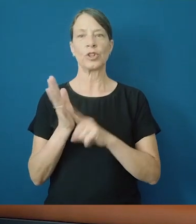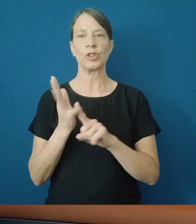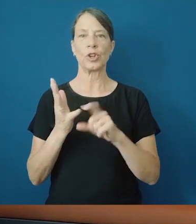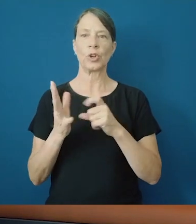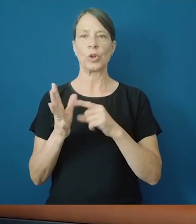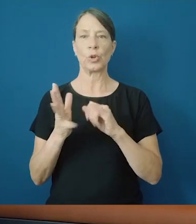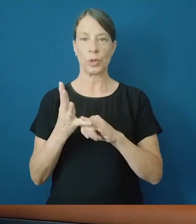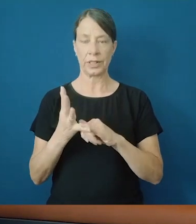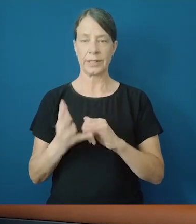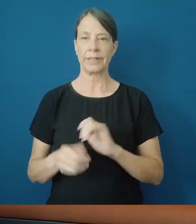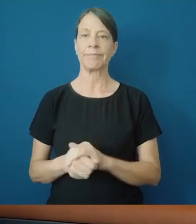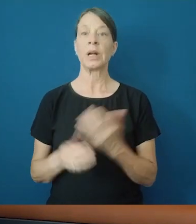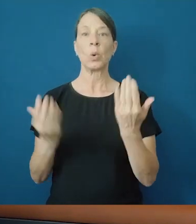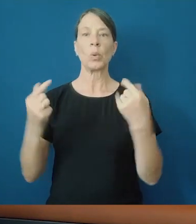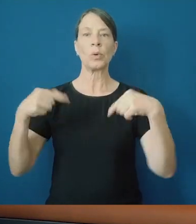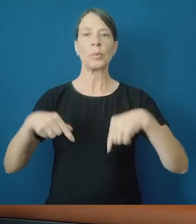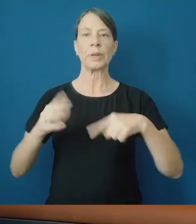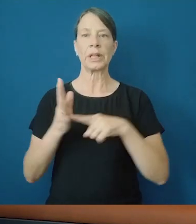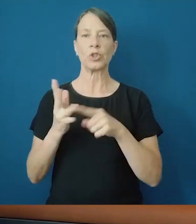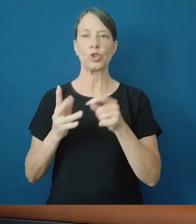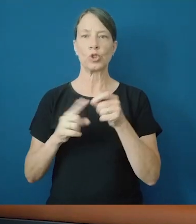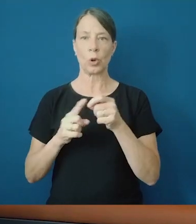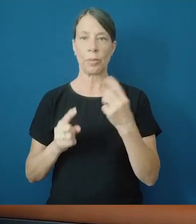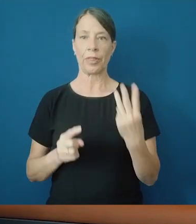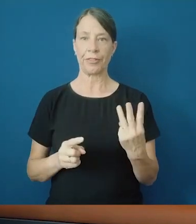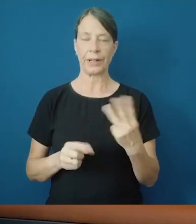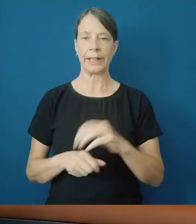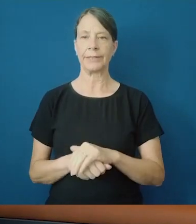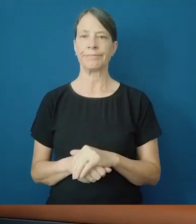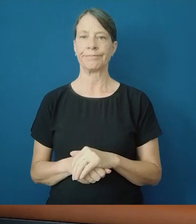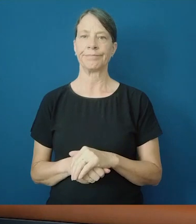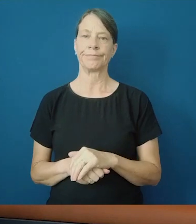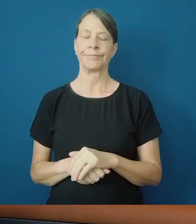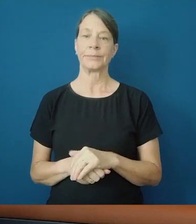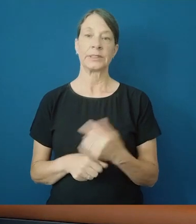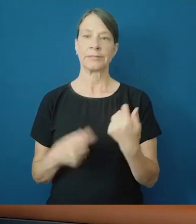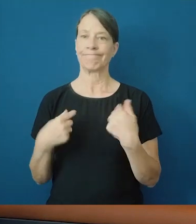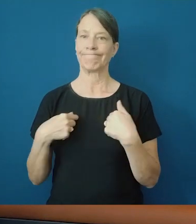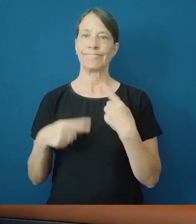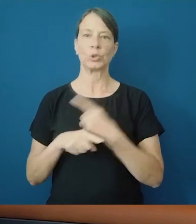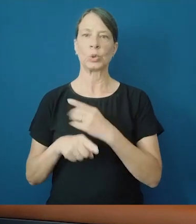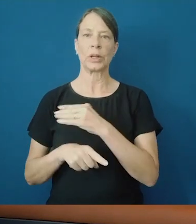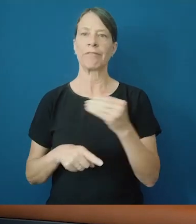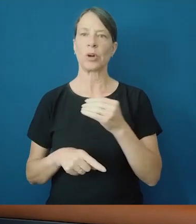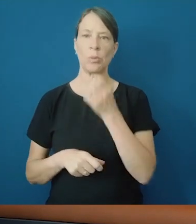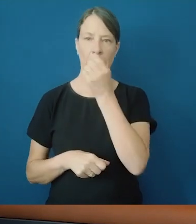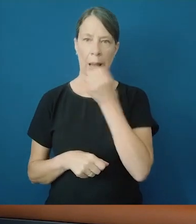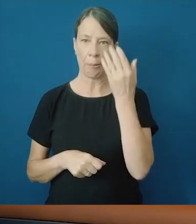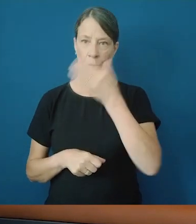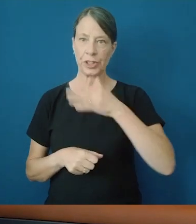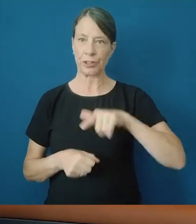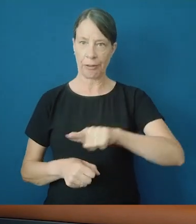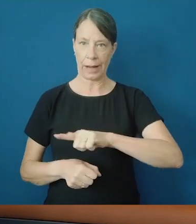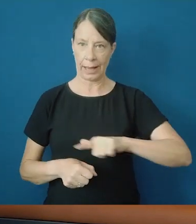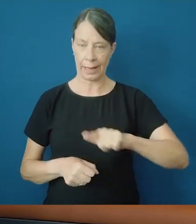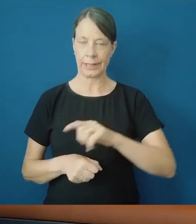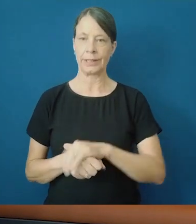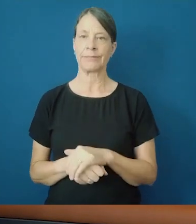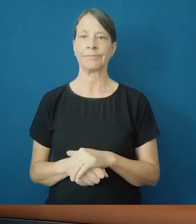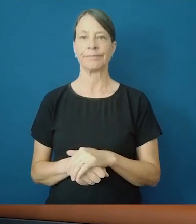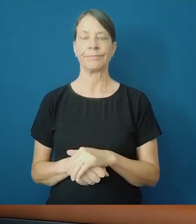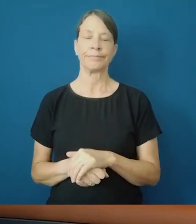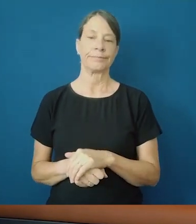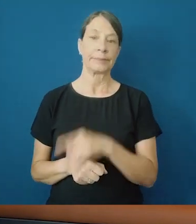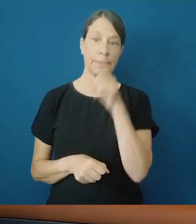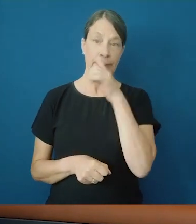Hello, I'm Dr Lucas Zutoka. Welcome to Top 3. Today, as usual, I'm speaking from Munawal country, and